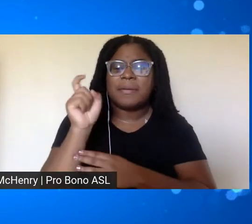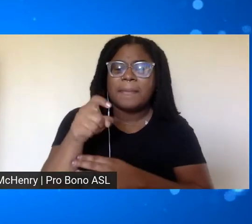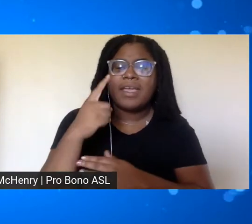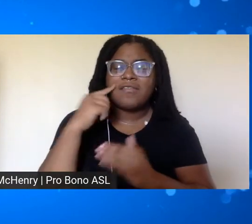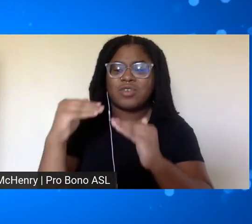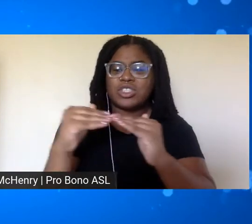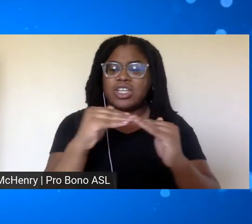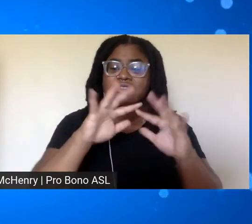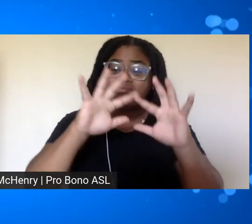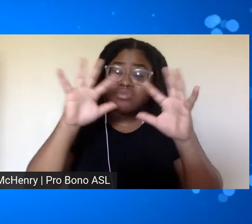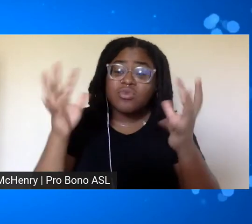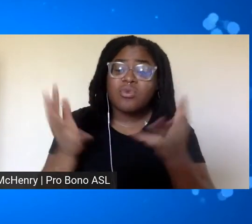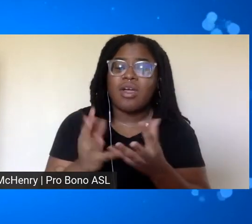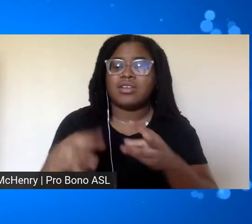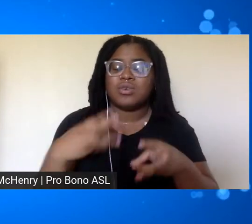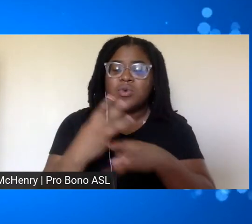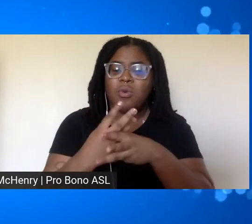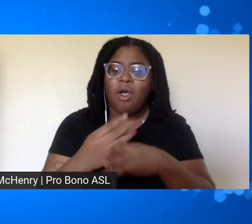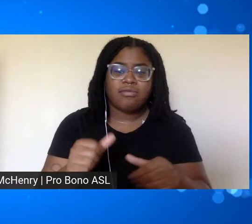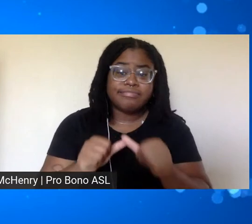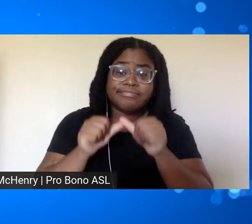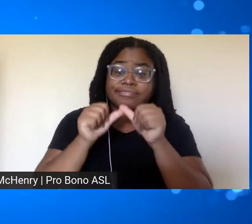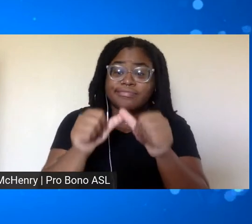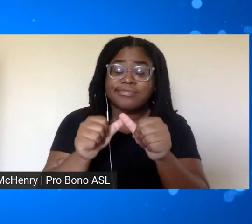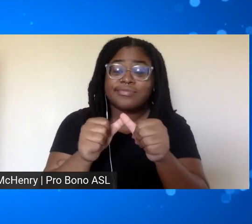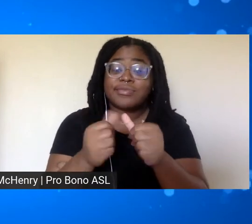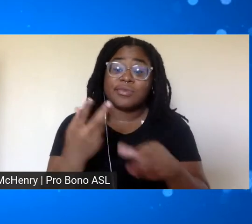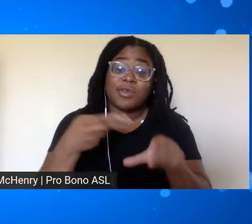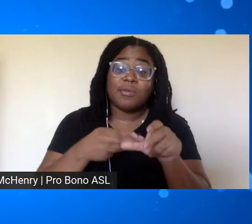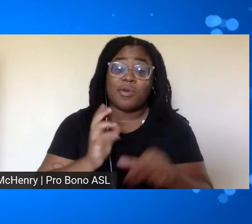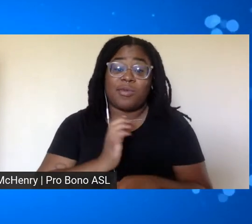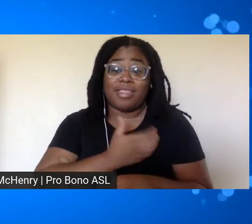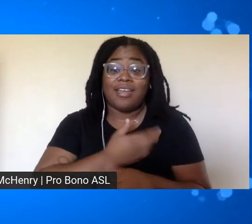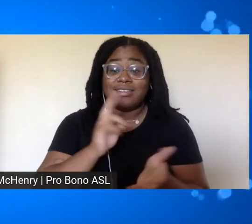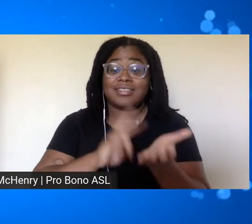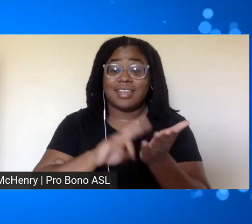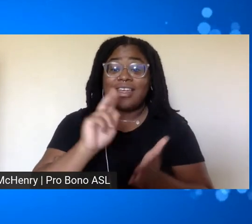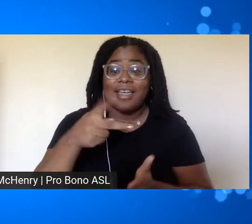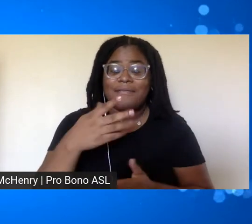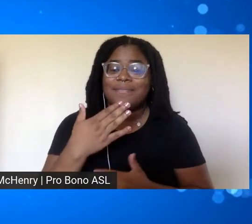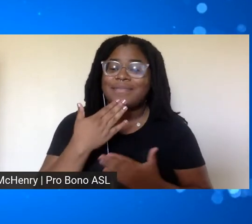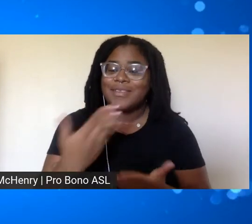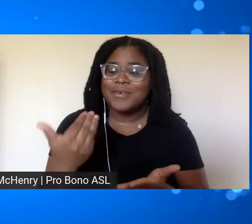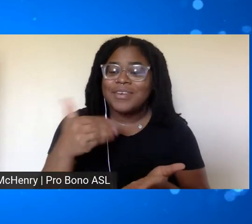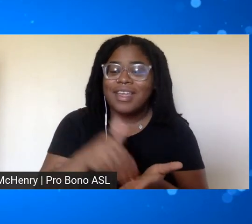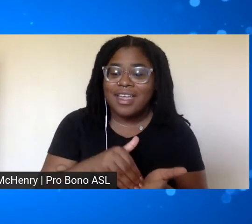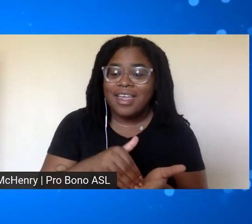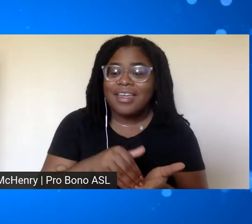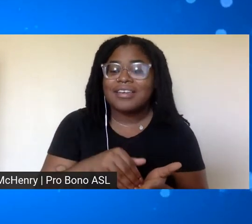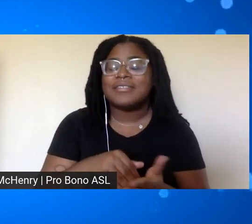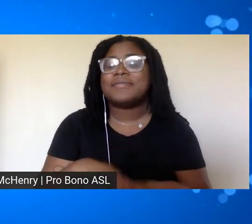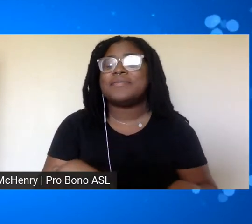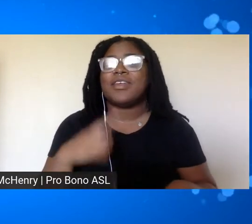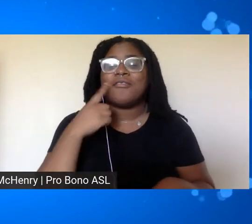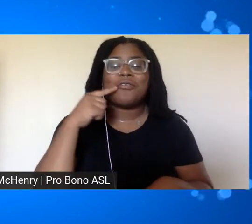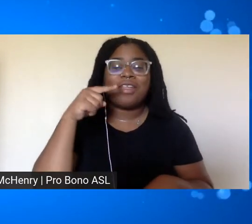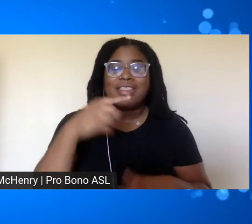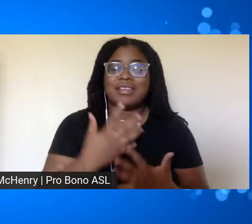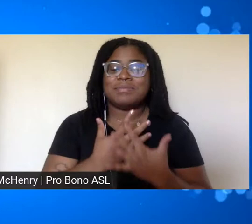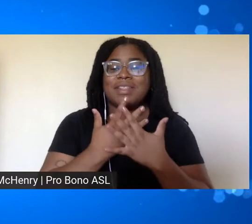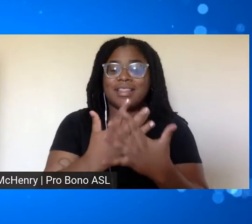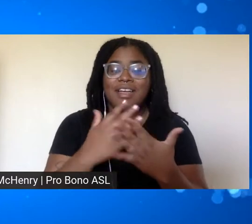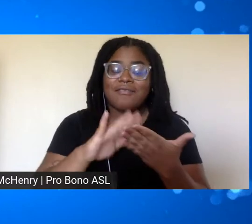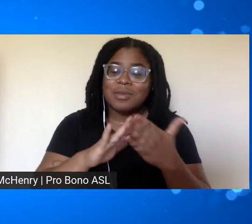so be a part of that sign up for that and thank you again for being a part of this beloved community talks today